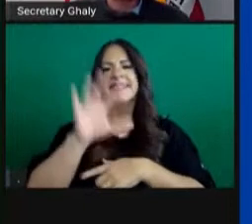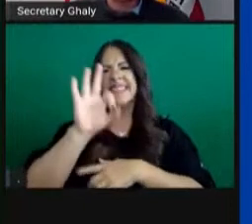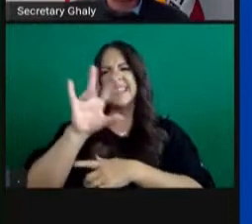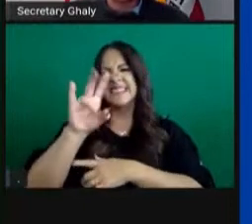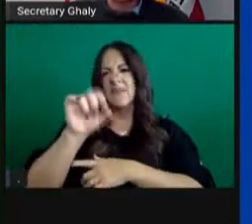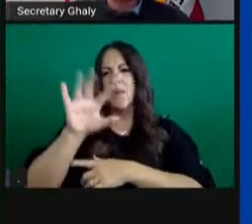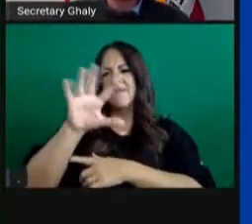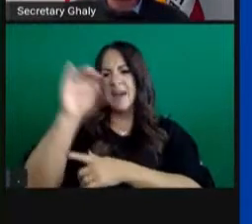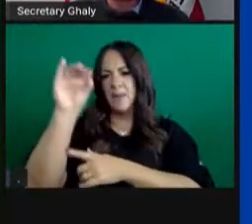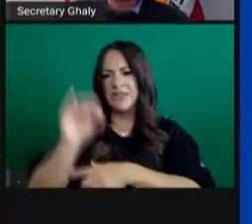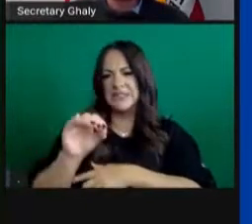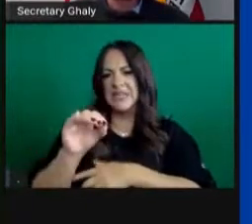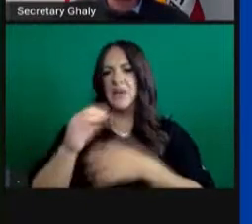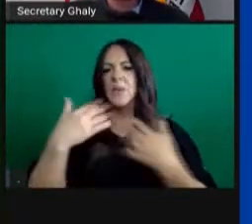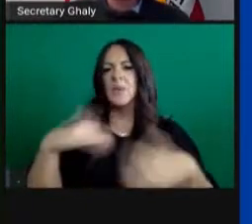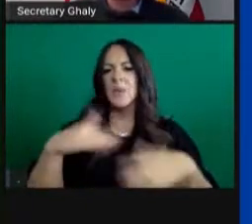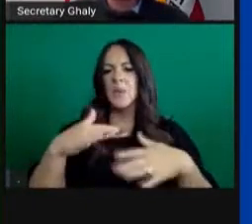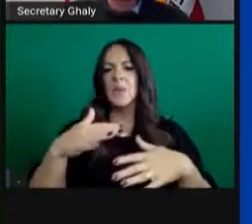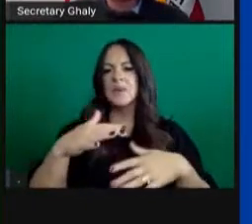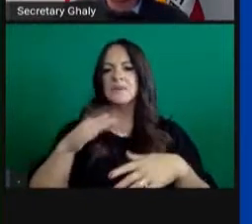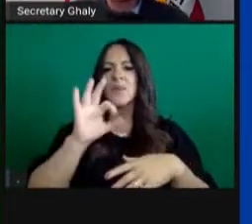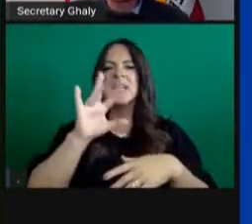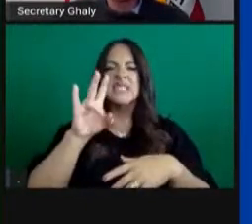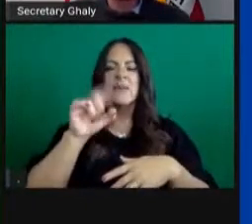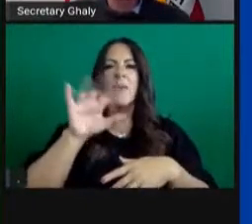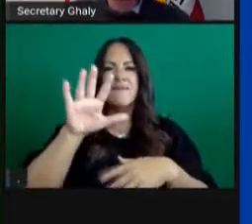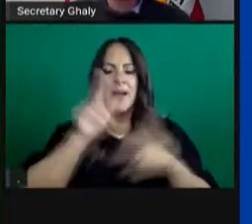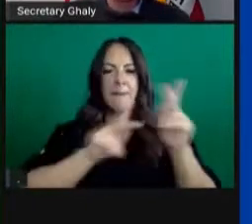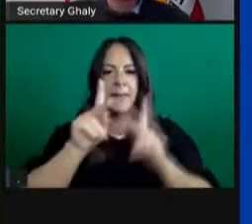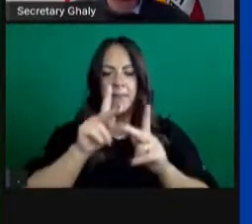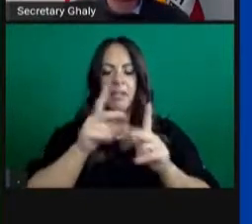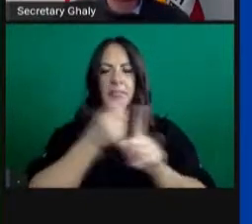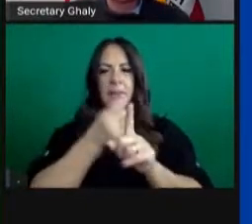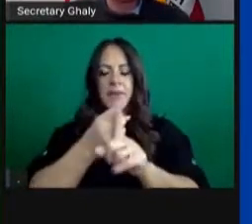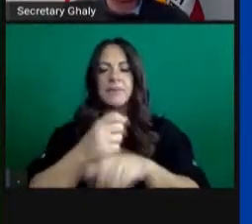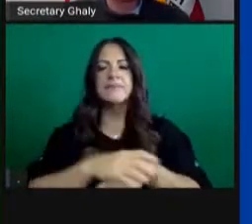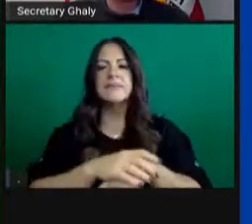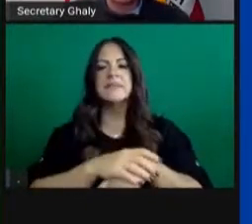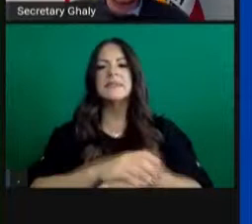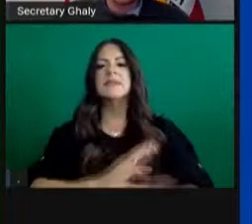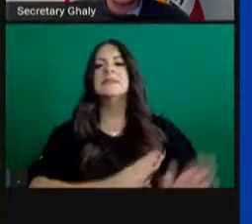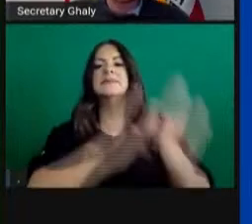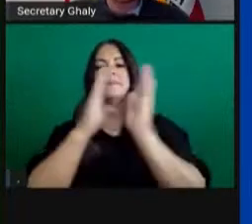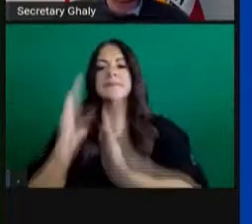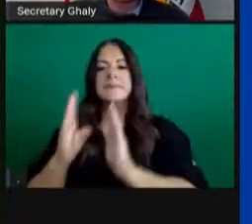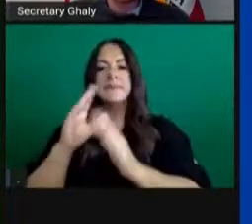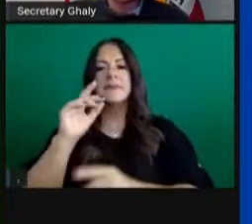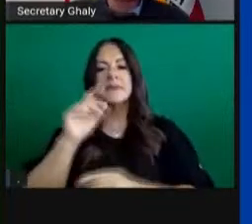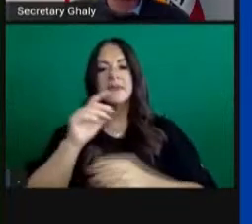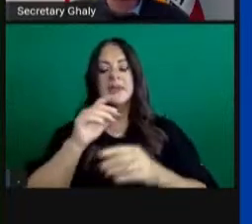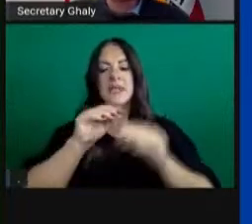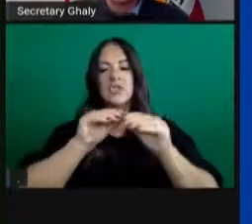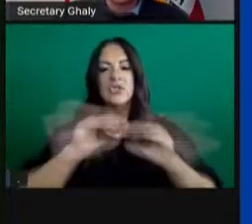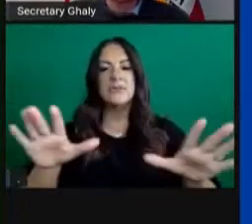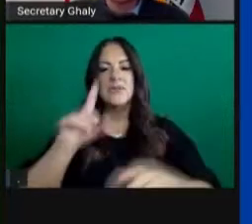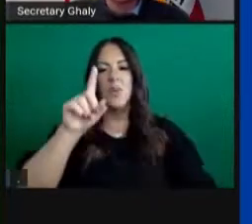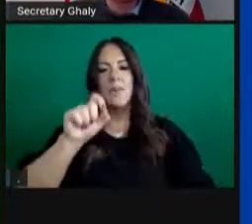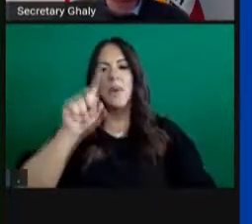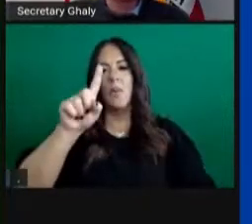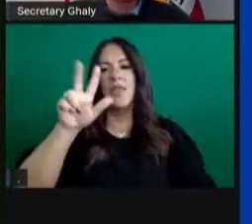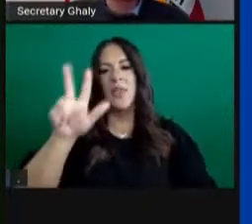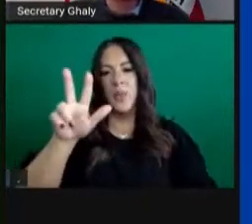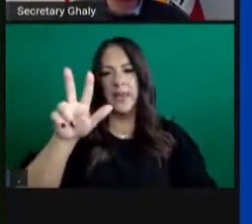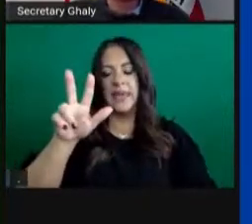constantly talk about at 1.13. Again, we want that to be under one ideally, certainly